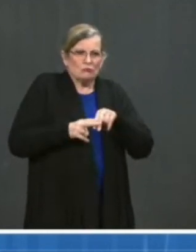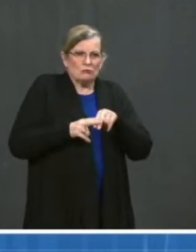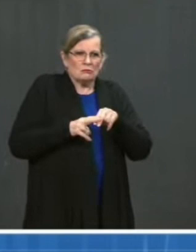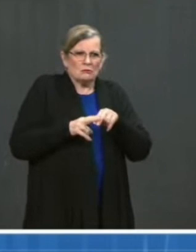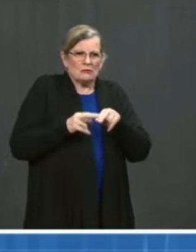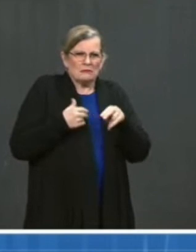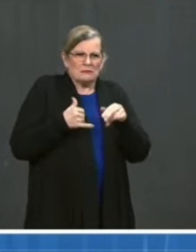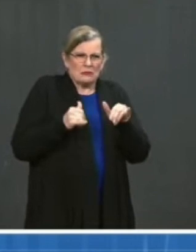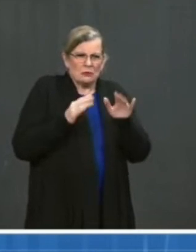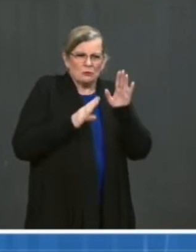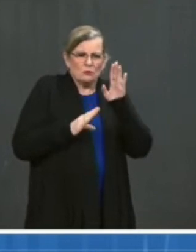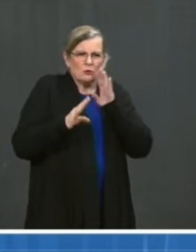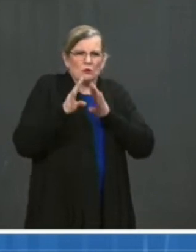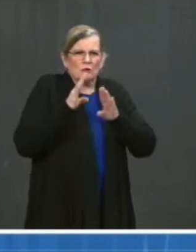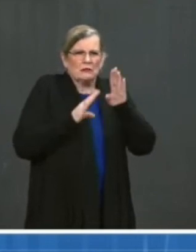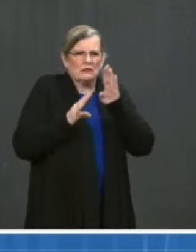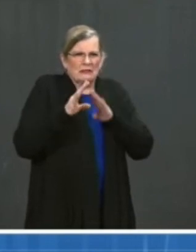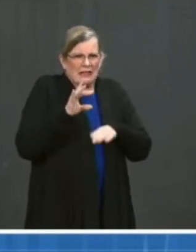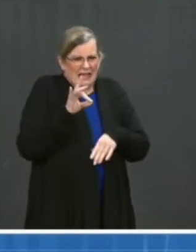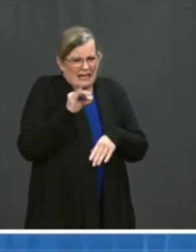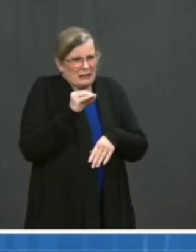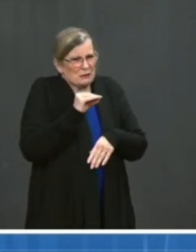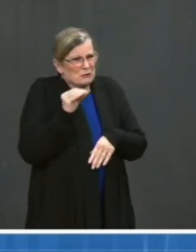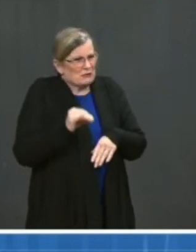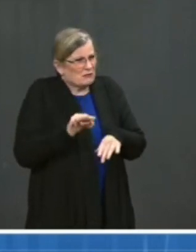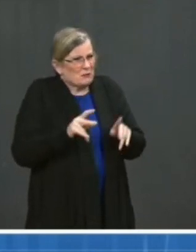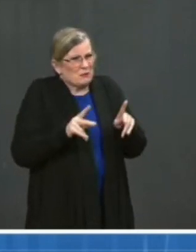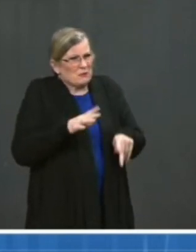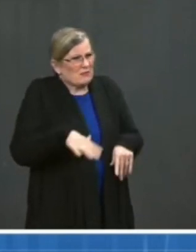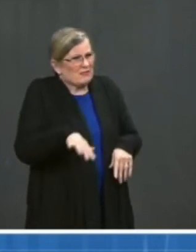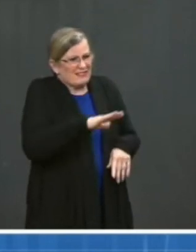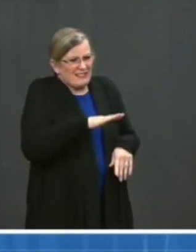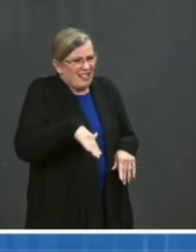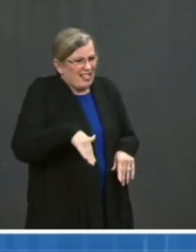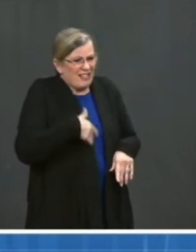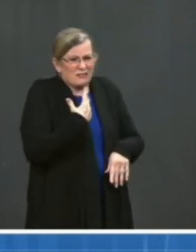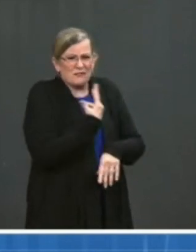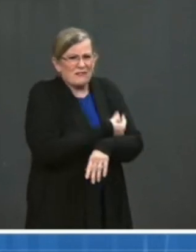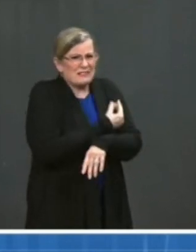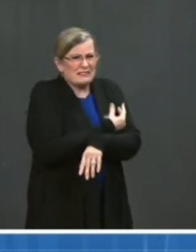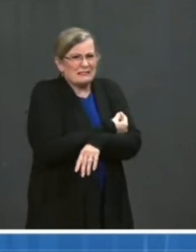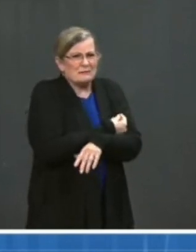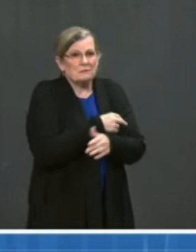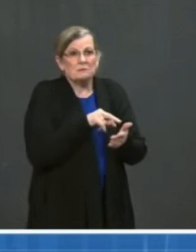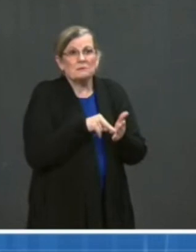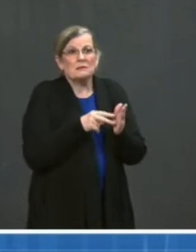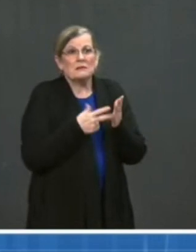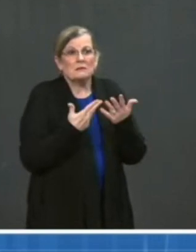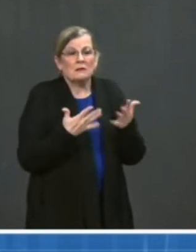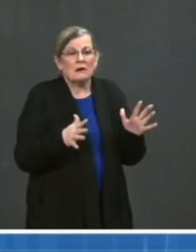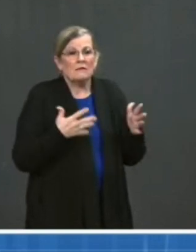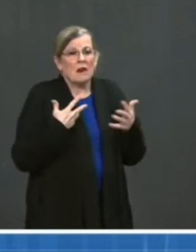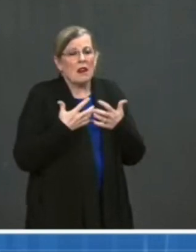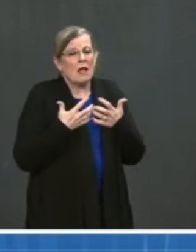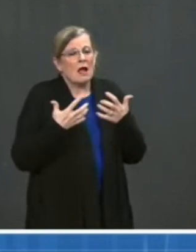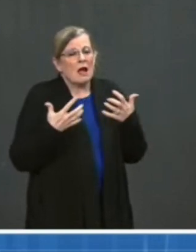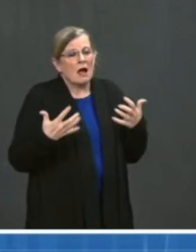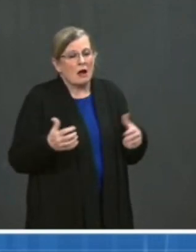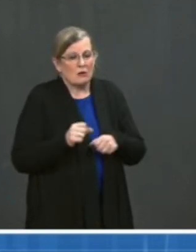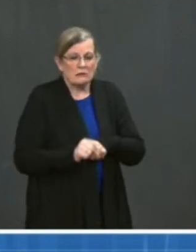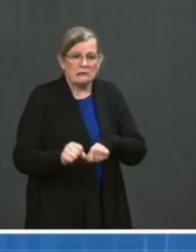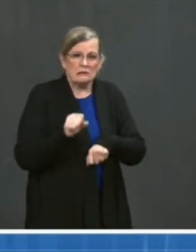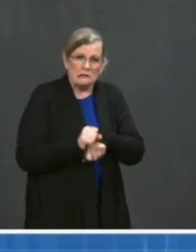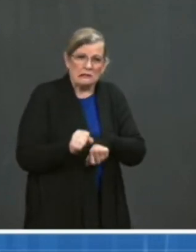that with 80 percent of the population unvaccinated, that we have a lot of work to do to control this pandemic, which